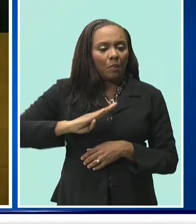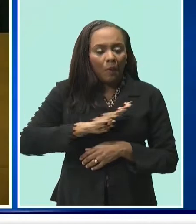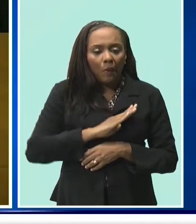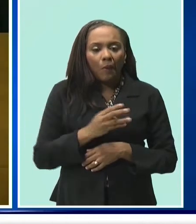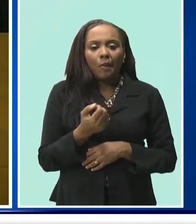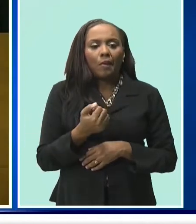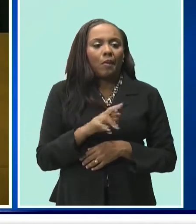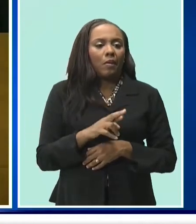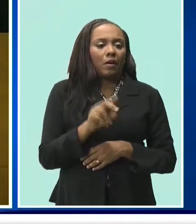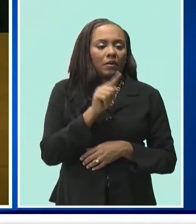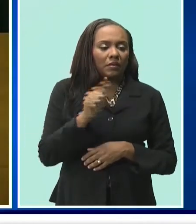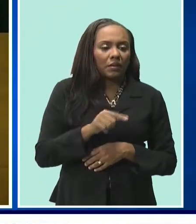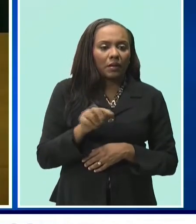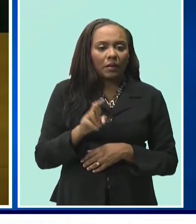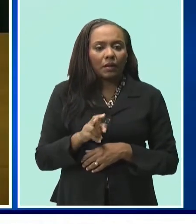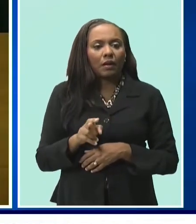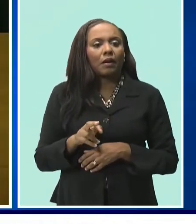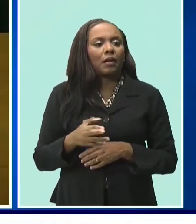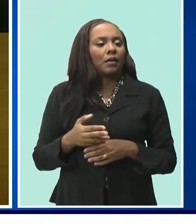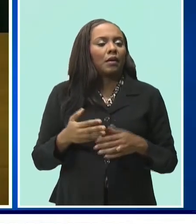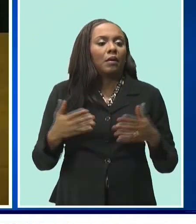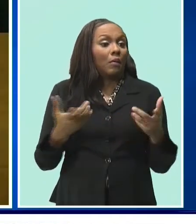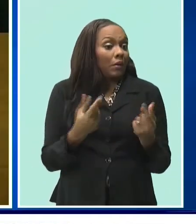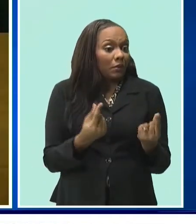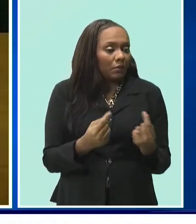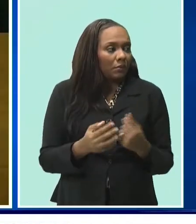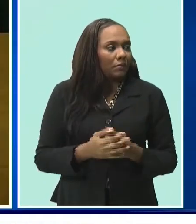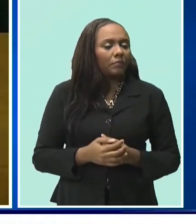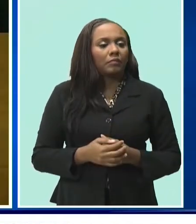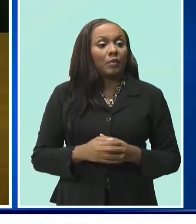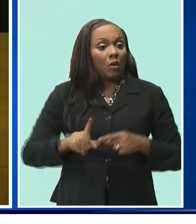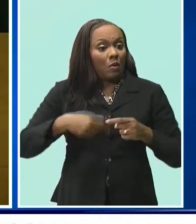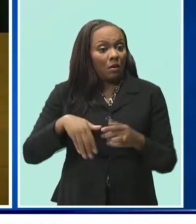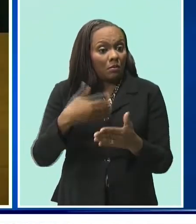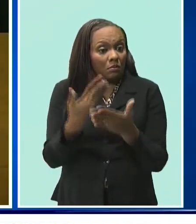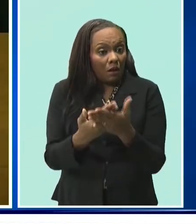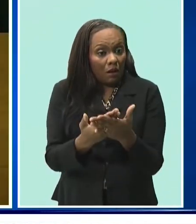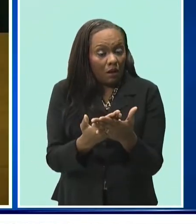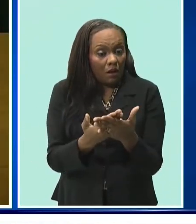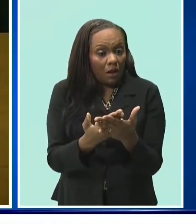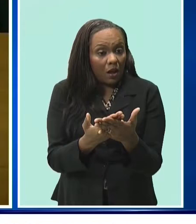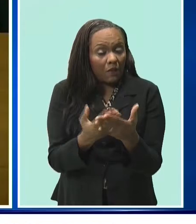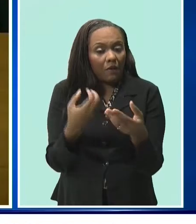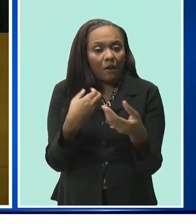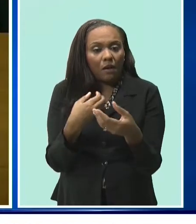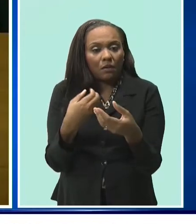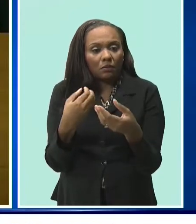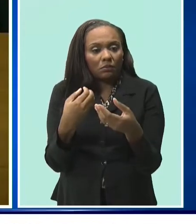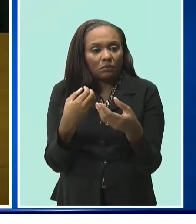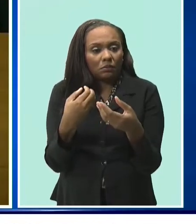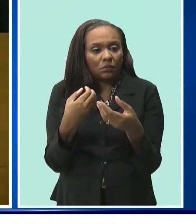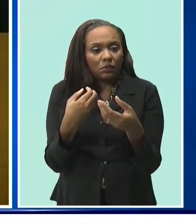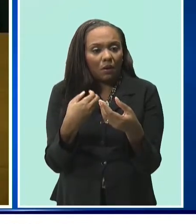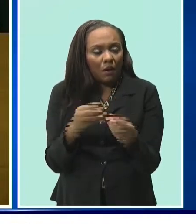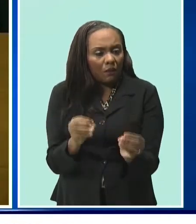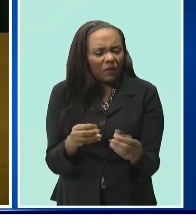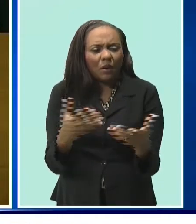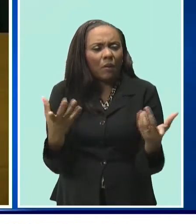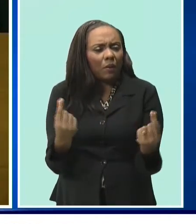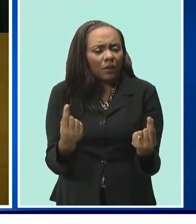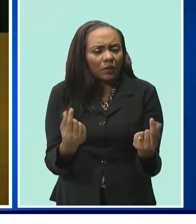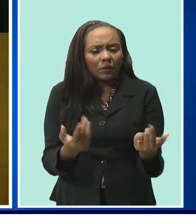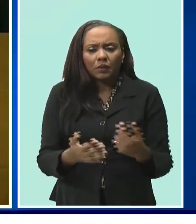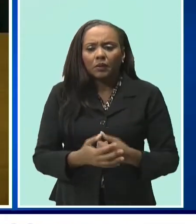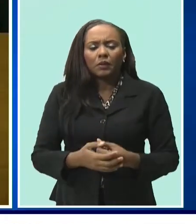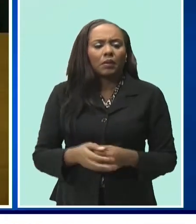nets and measures are being taken when people do get to the office, even if they are using private transport, advise people on things like